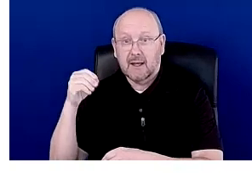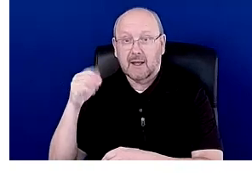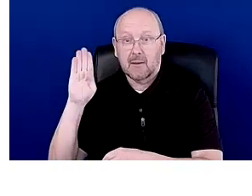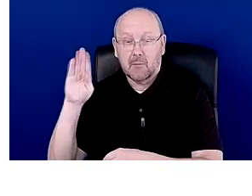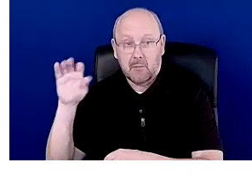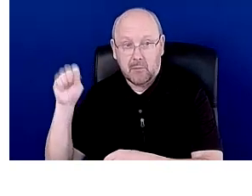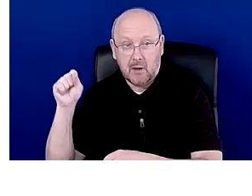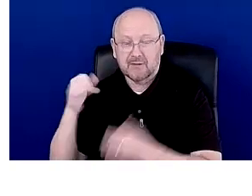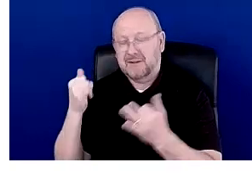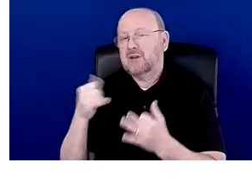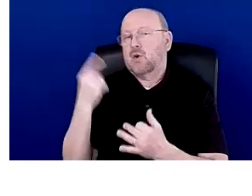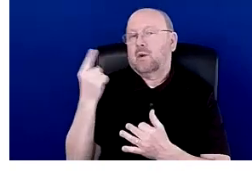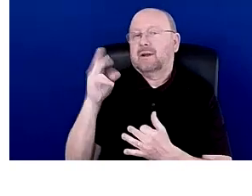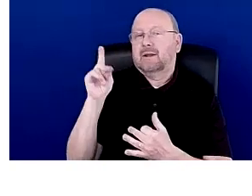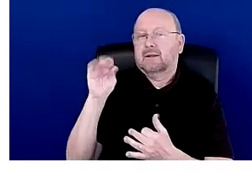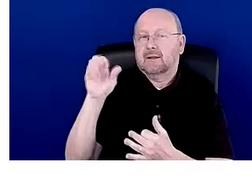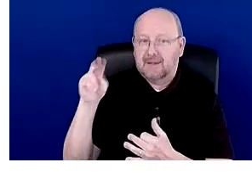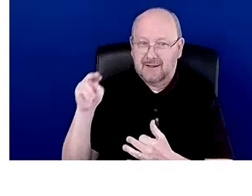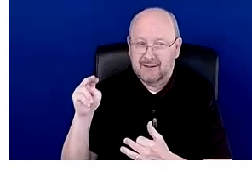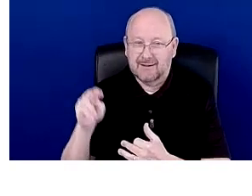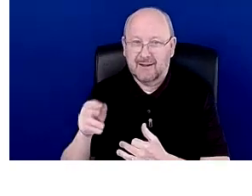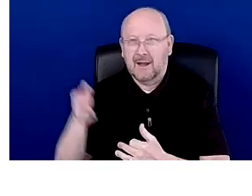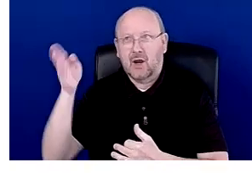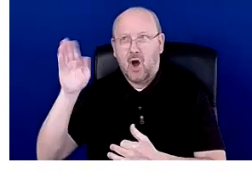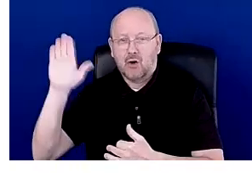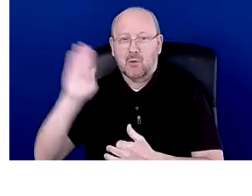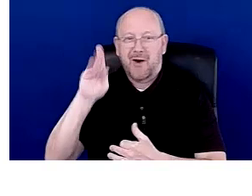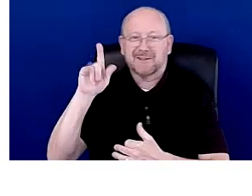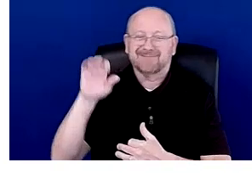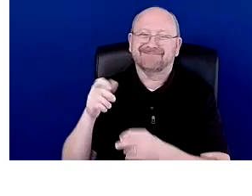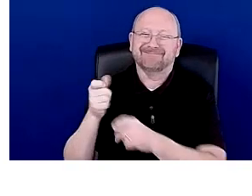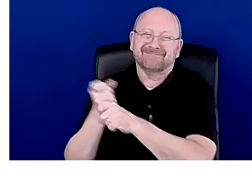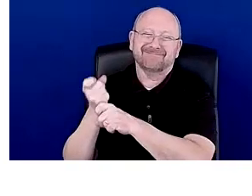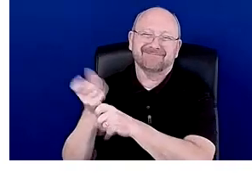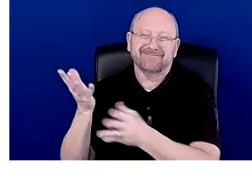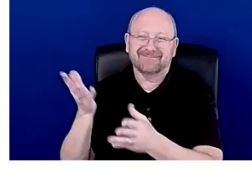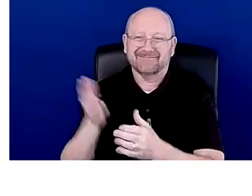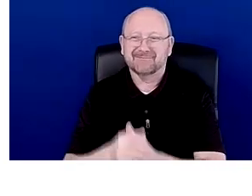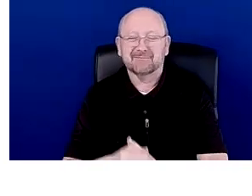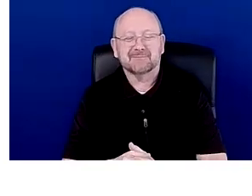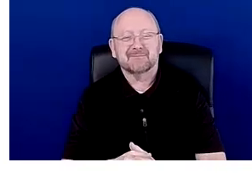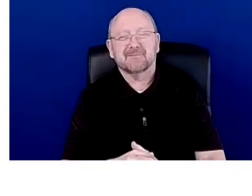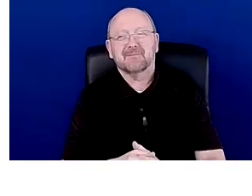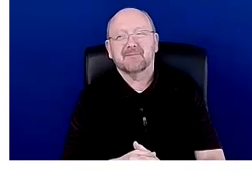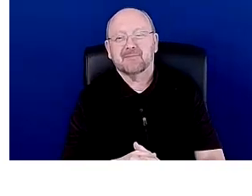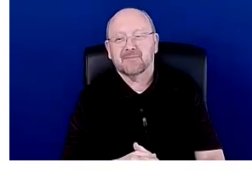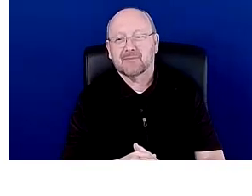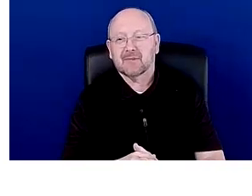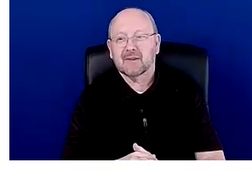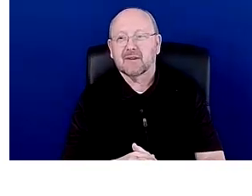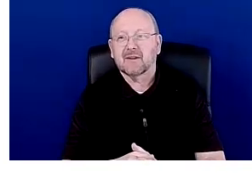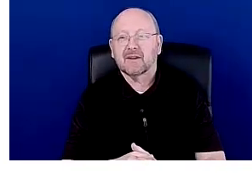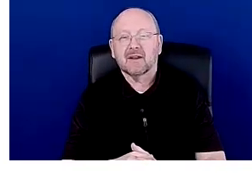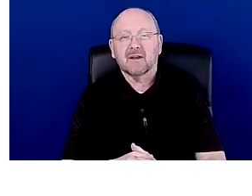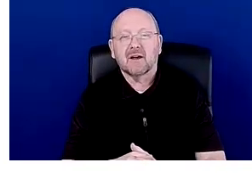being, and God is her boss. But she, yeah. So, and